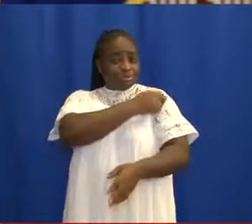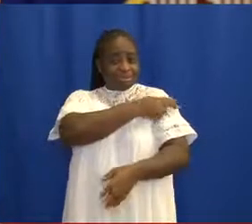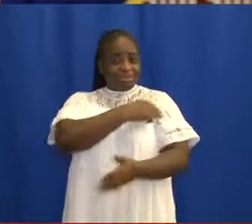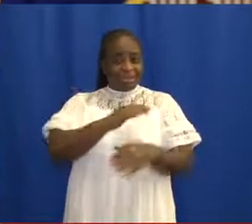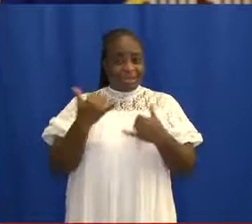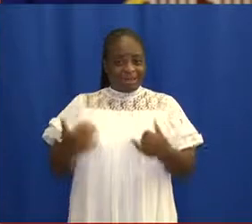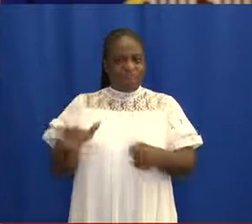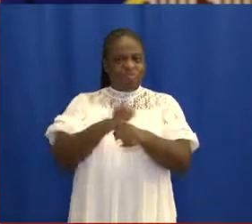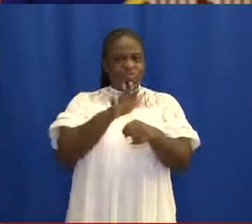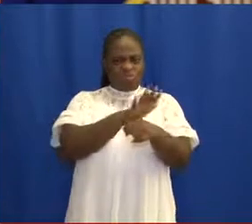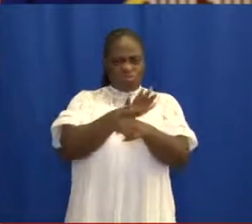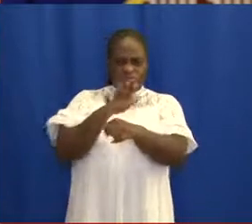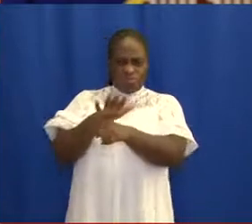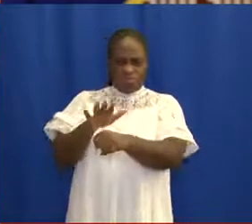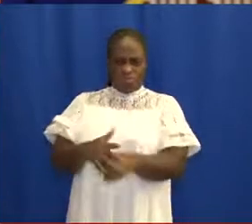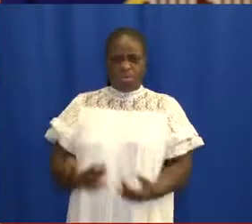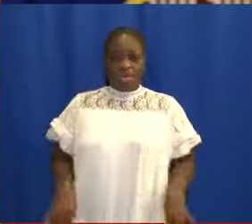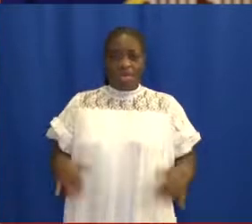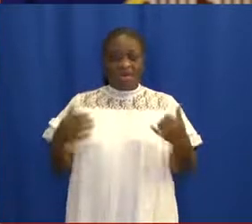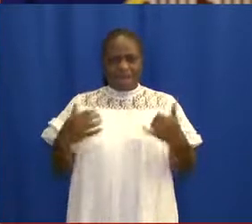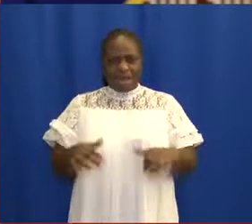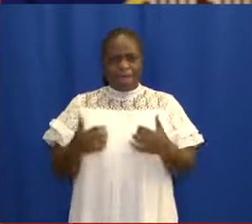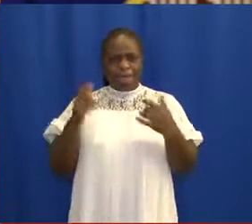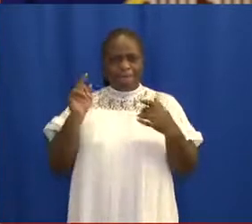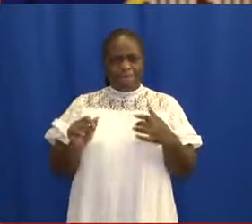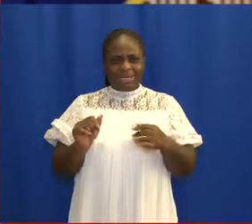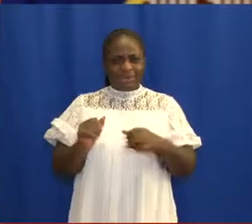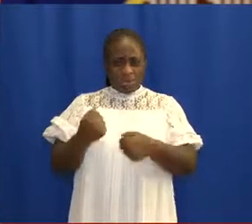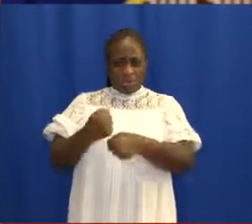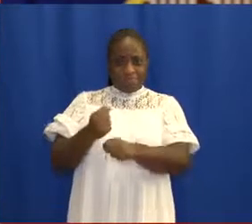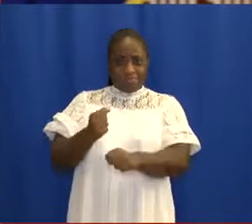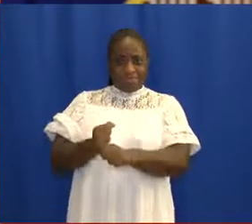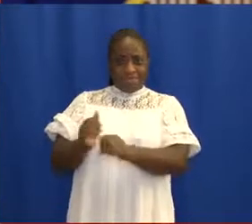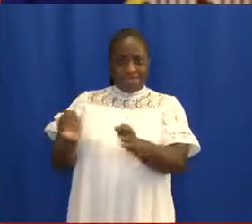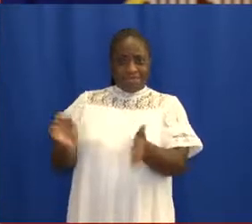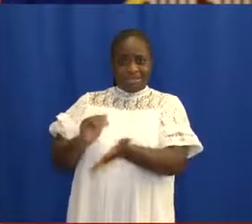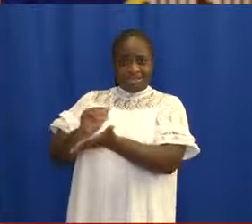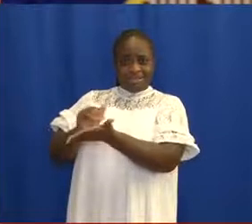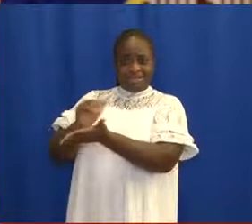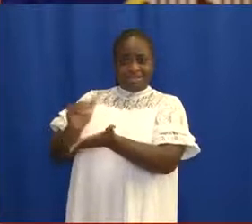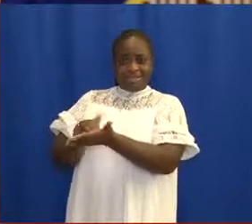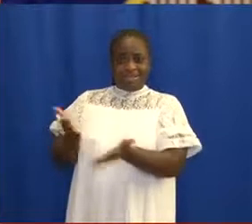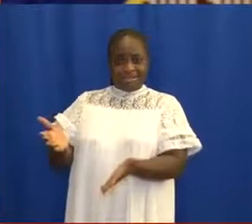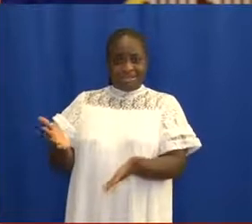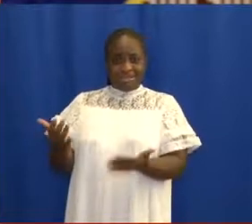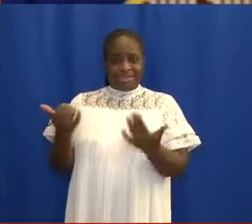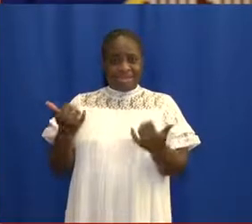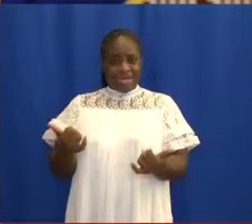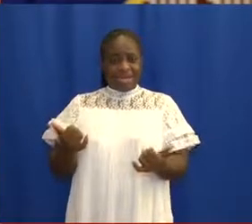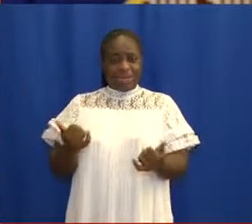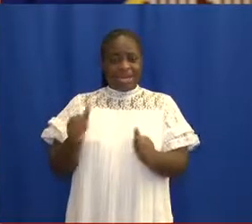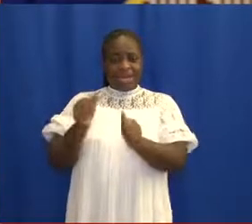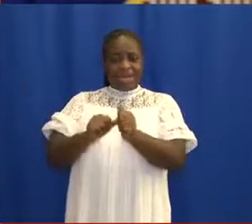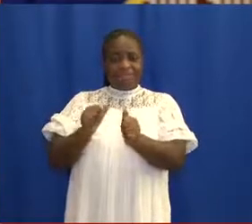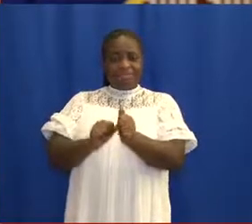become full, and we have had to reactivate our isolation centers. Our average daily